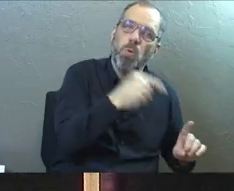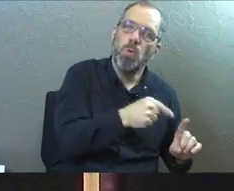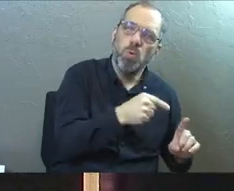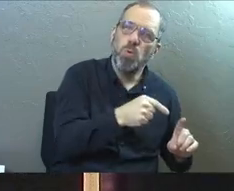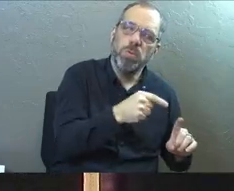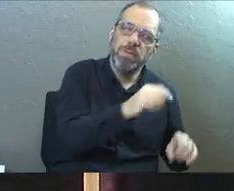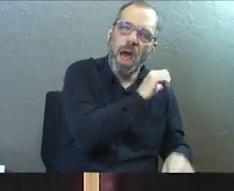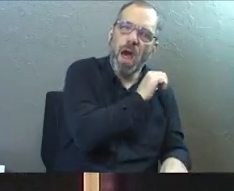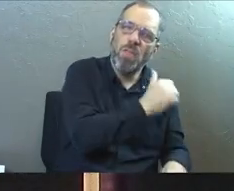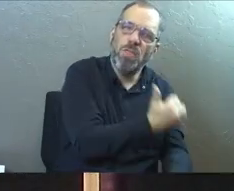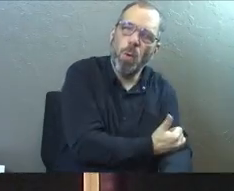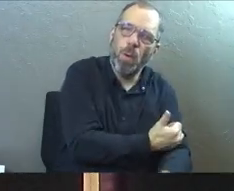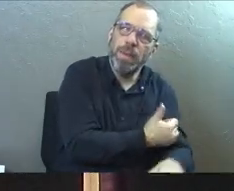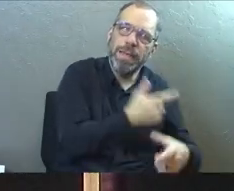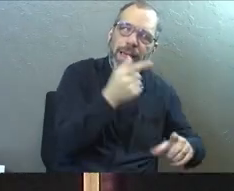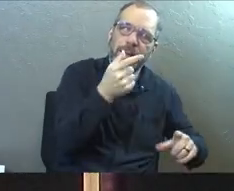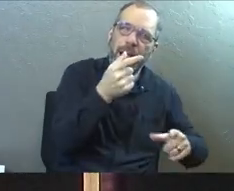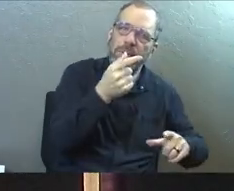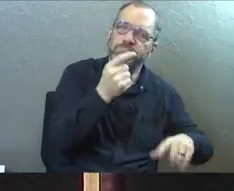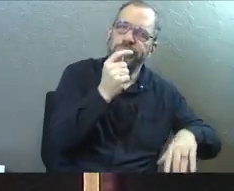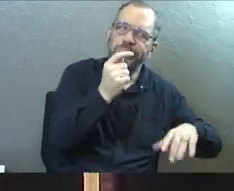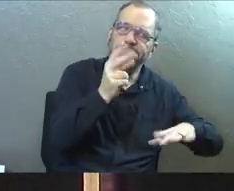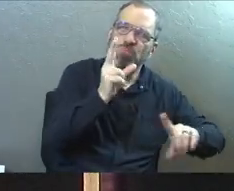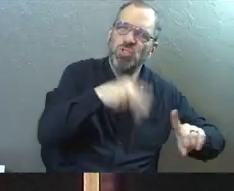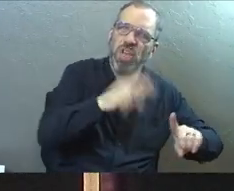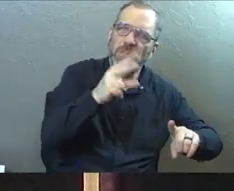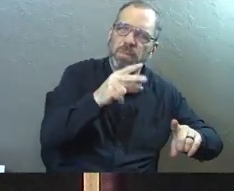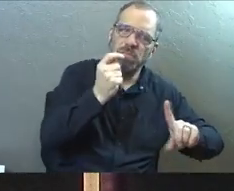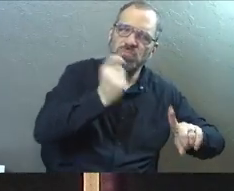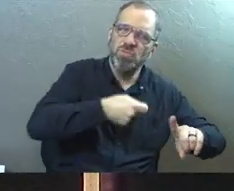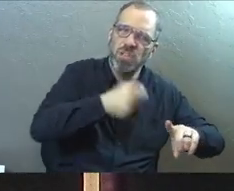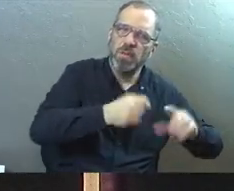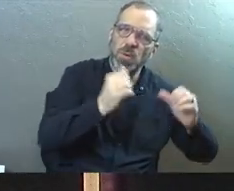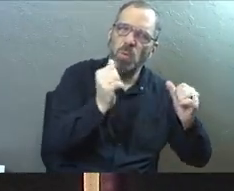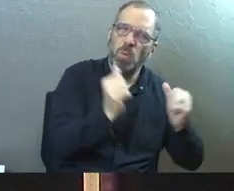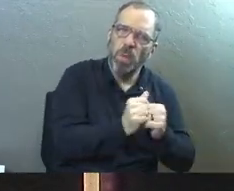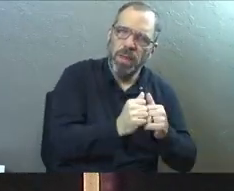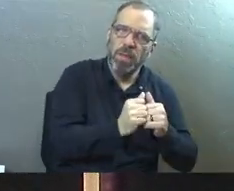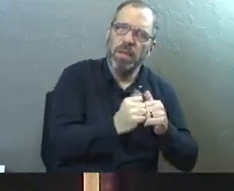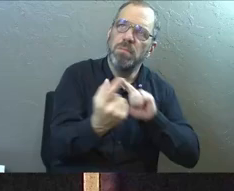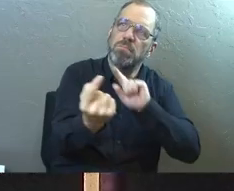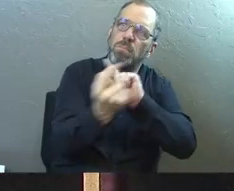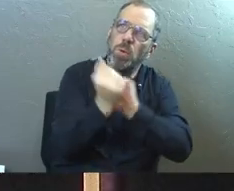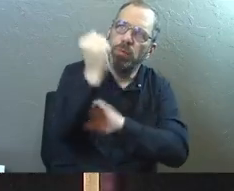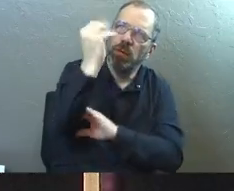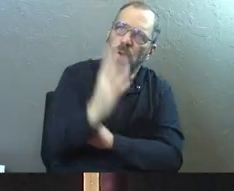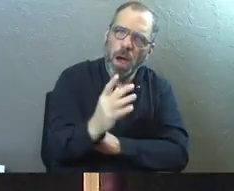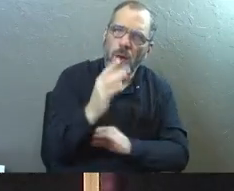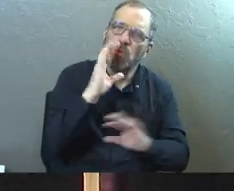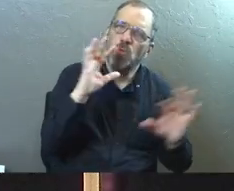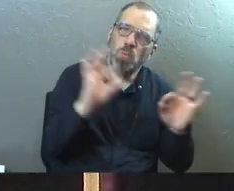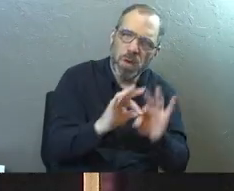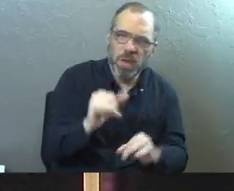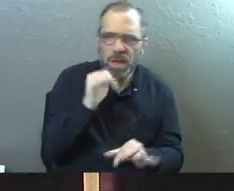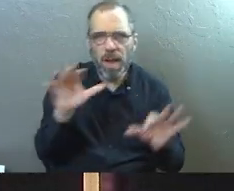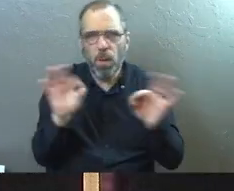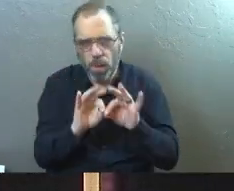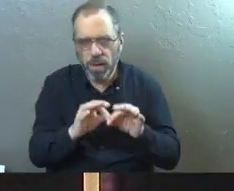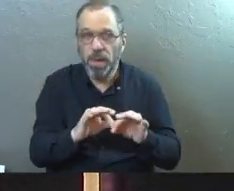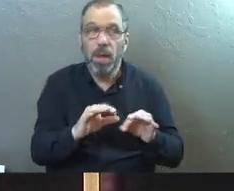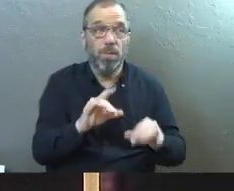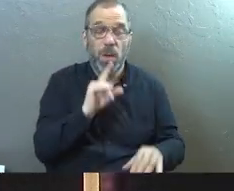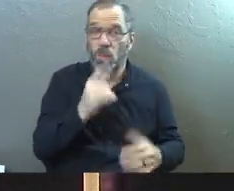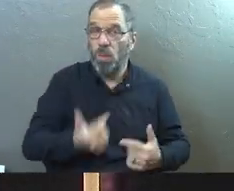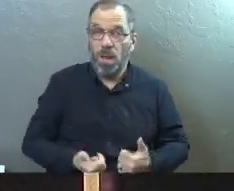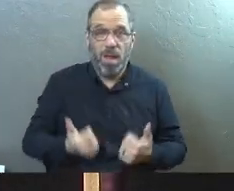in the seat of authority and judgment when it came to their relationship with God and how they approached those and said who was worthy and who was unworthy. And